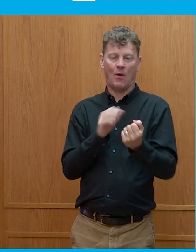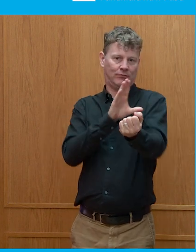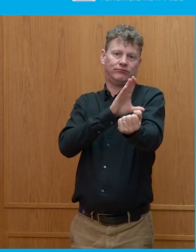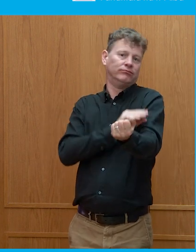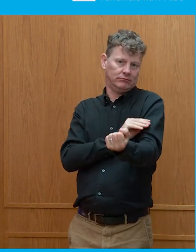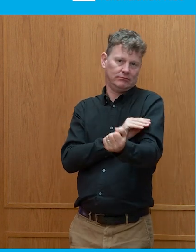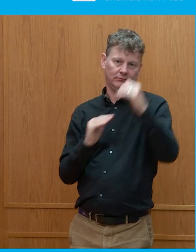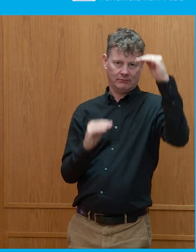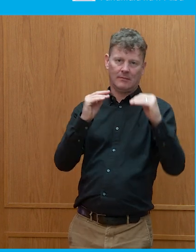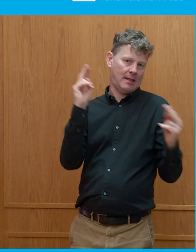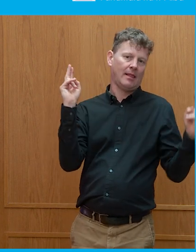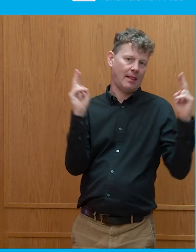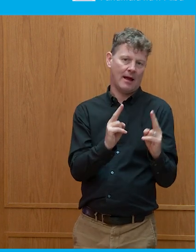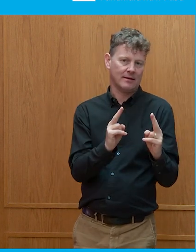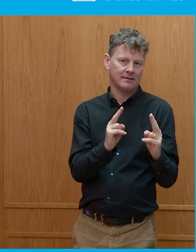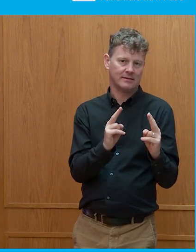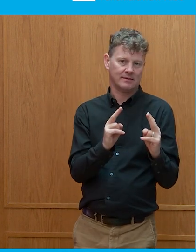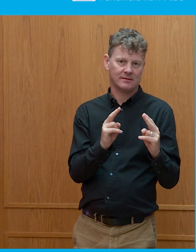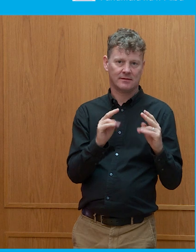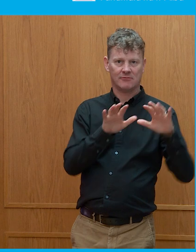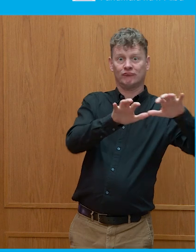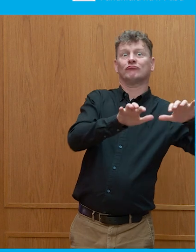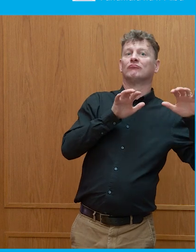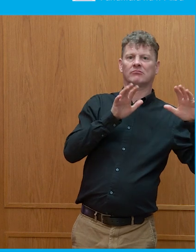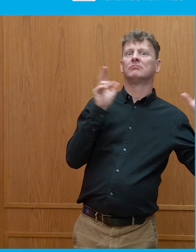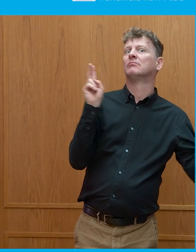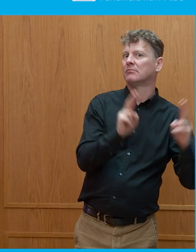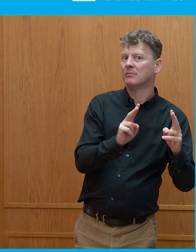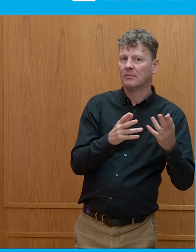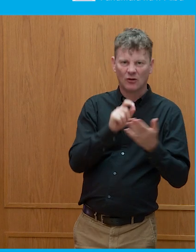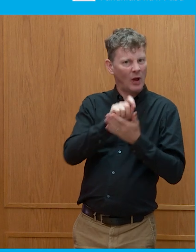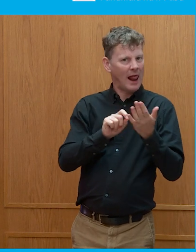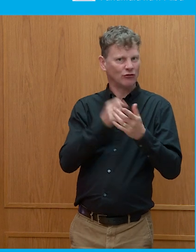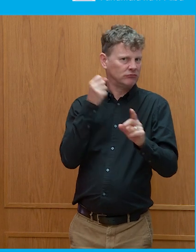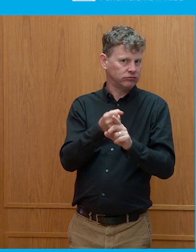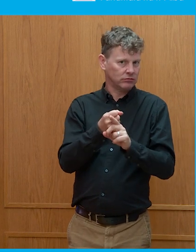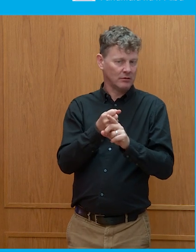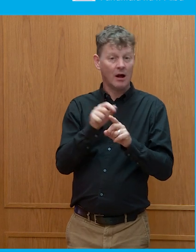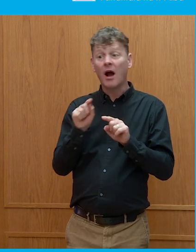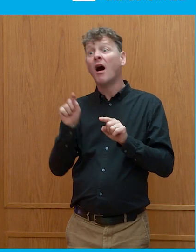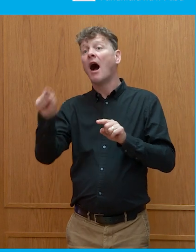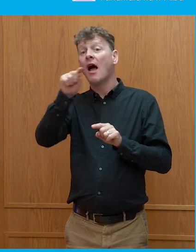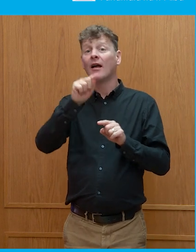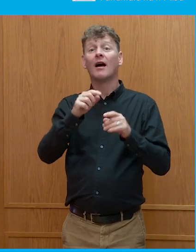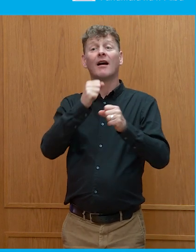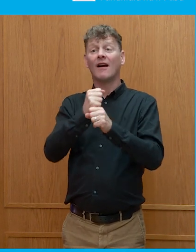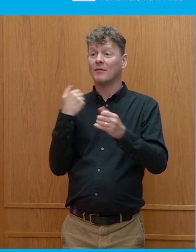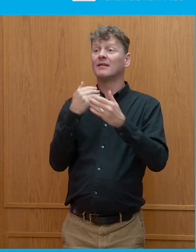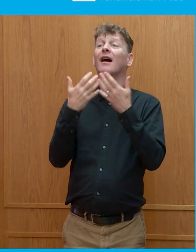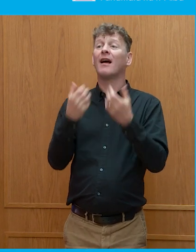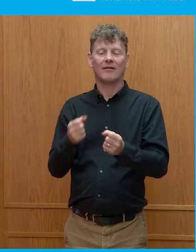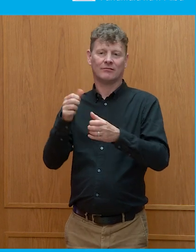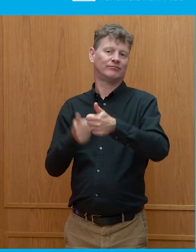they were before the election, let alone for the incumbents who have actually been defeated,